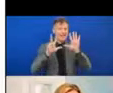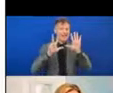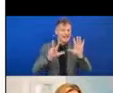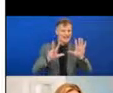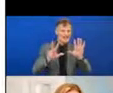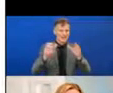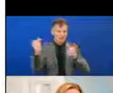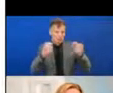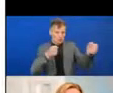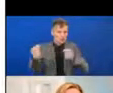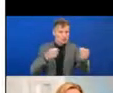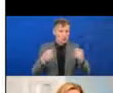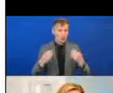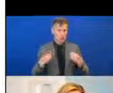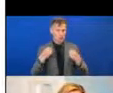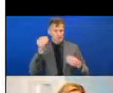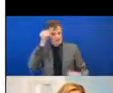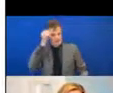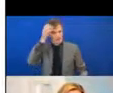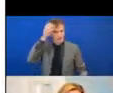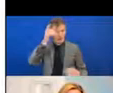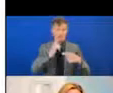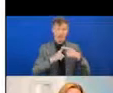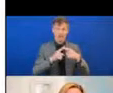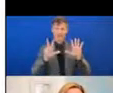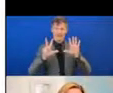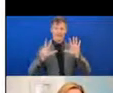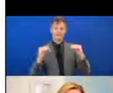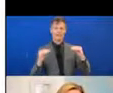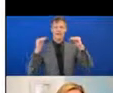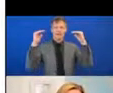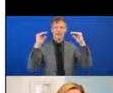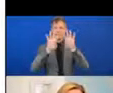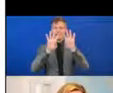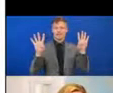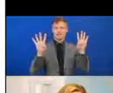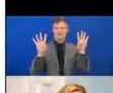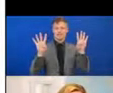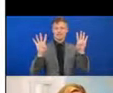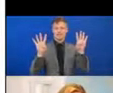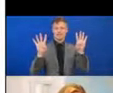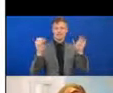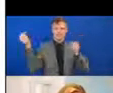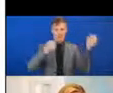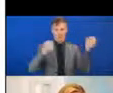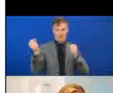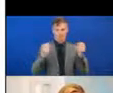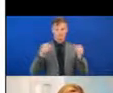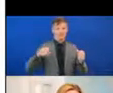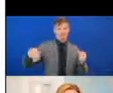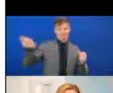experts and eight high-level appointees that are going to help us to provide strategic guidance to ITU,